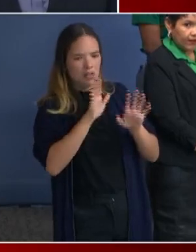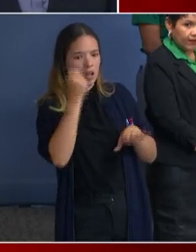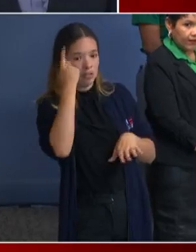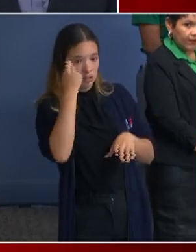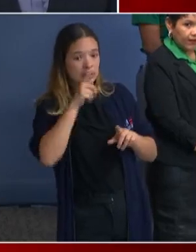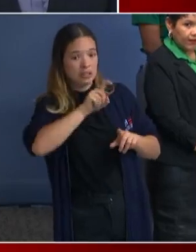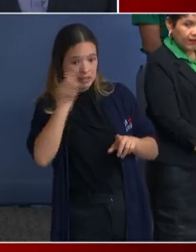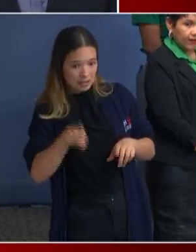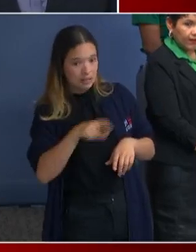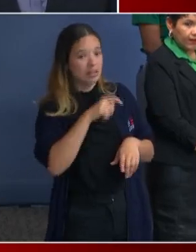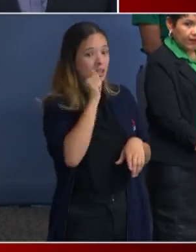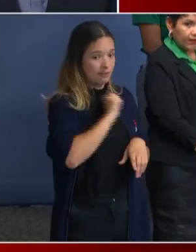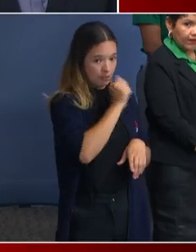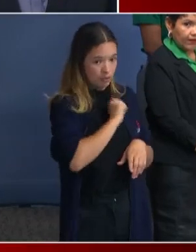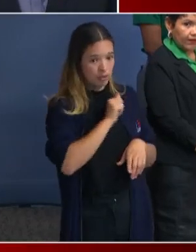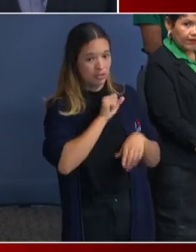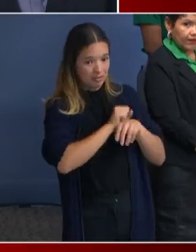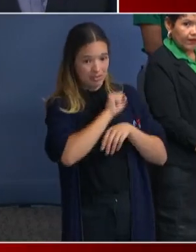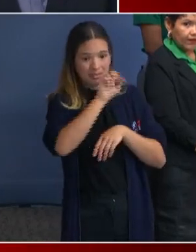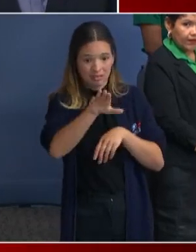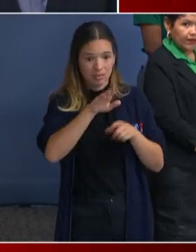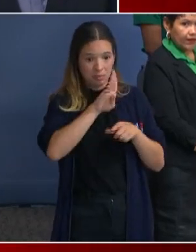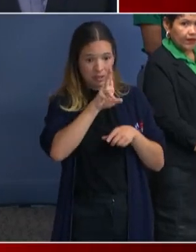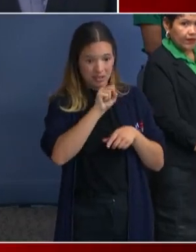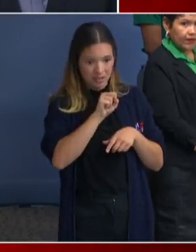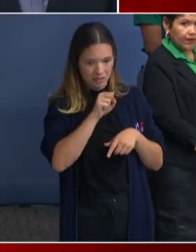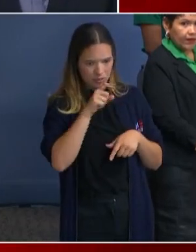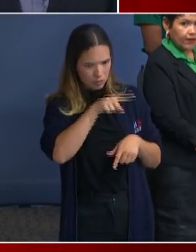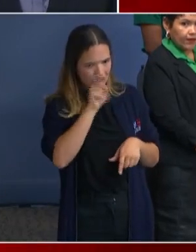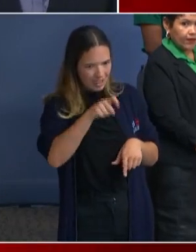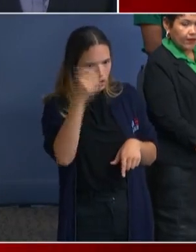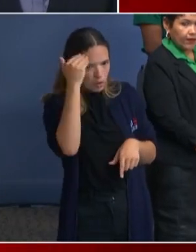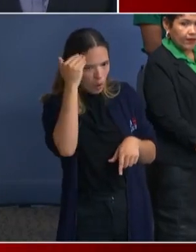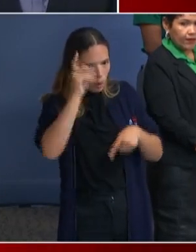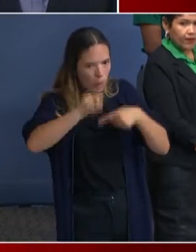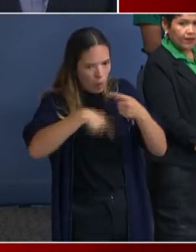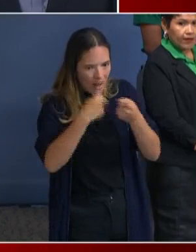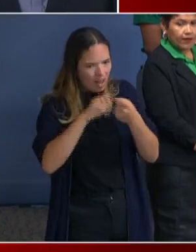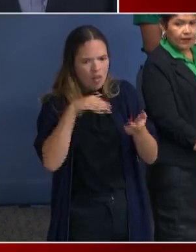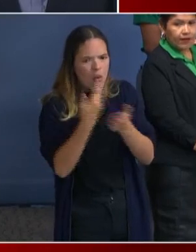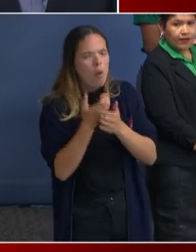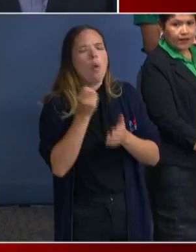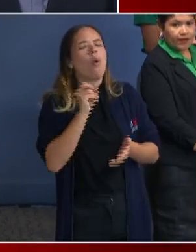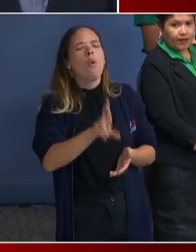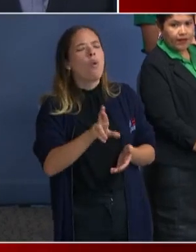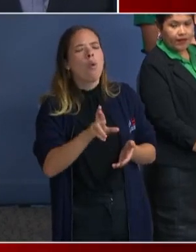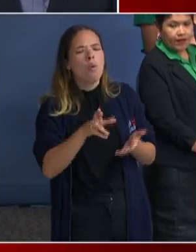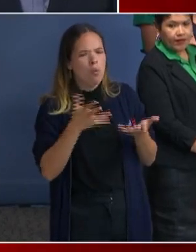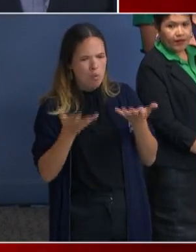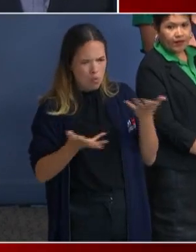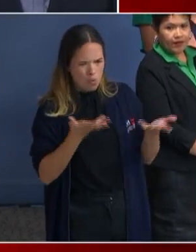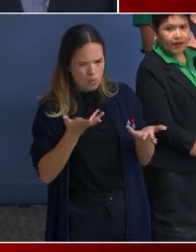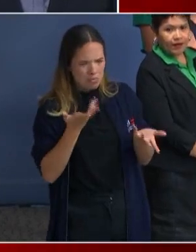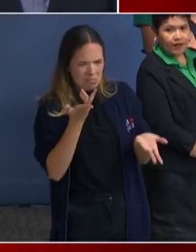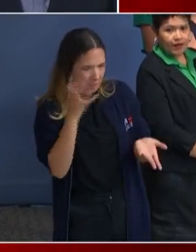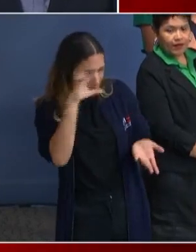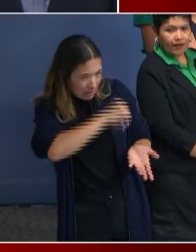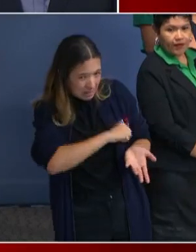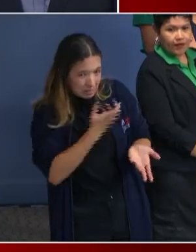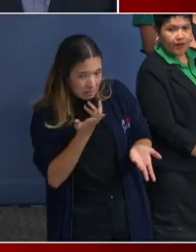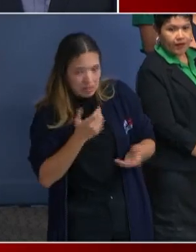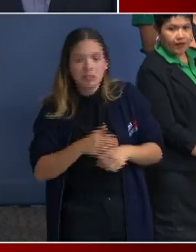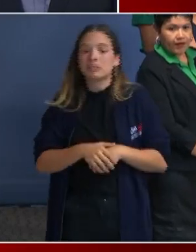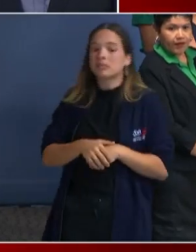ETA on buses arriving, or are you just going to have to stand out there and wait? We expect to have a 24-7 presence.